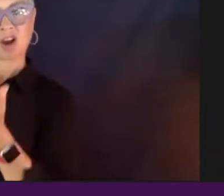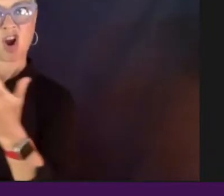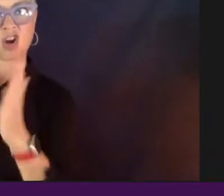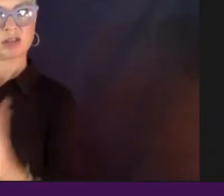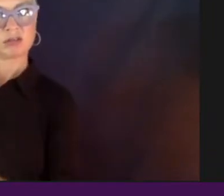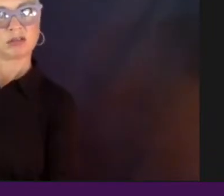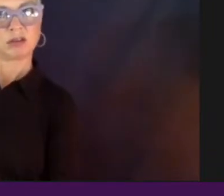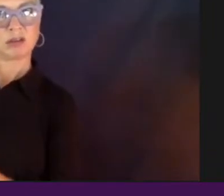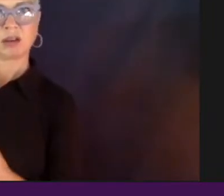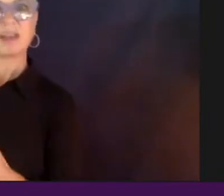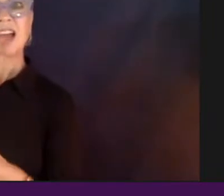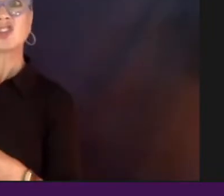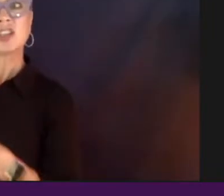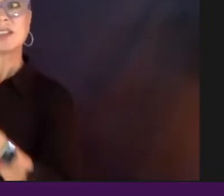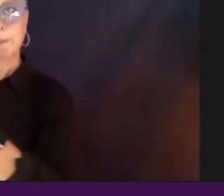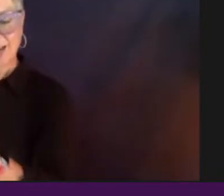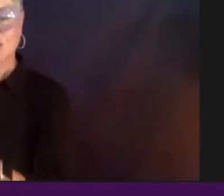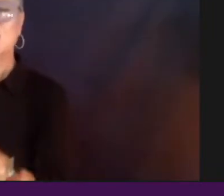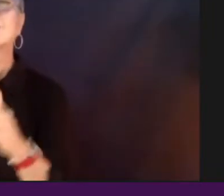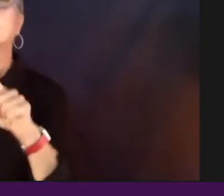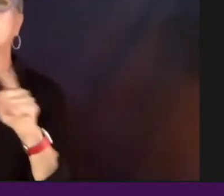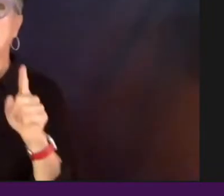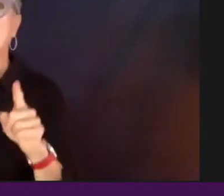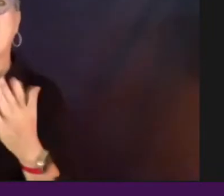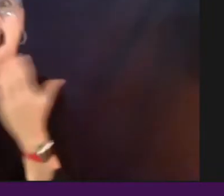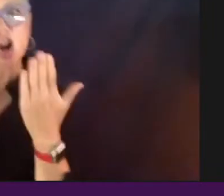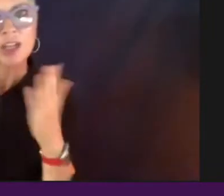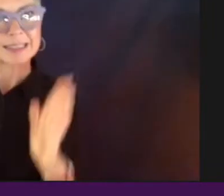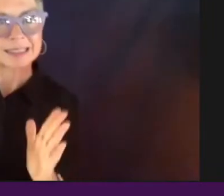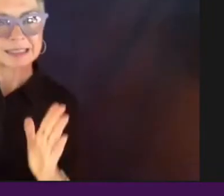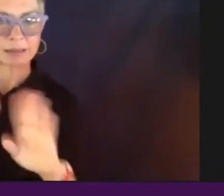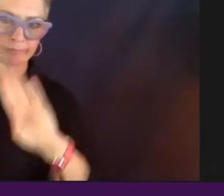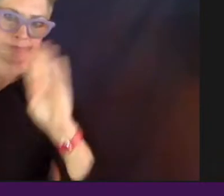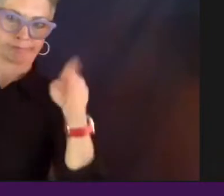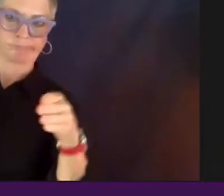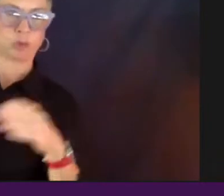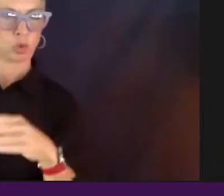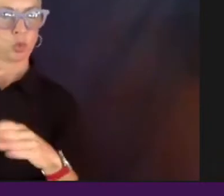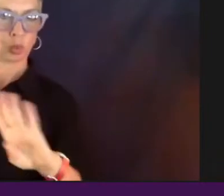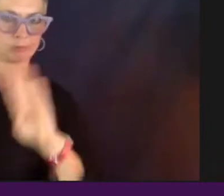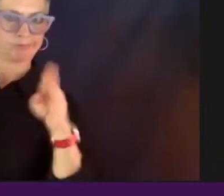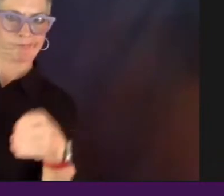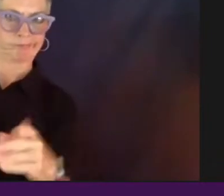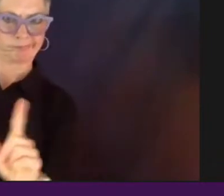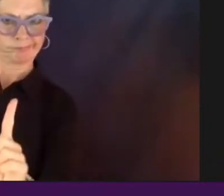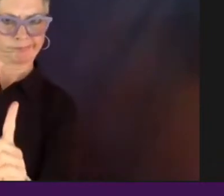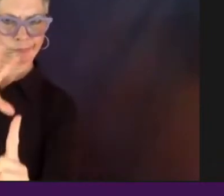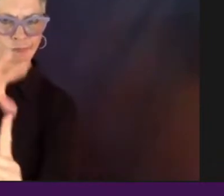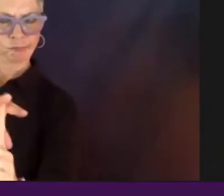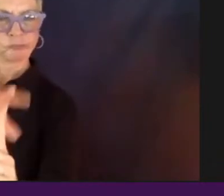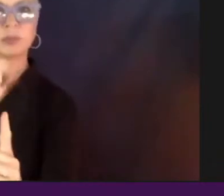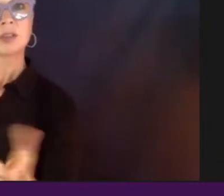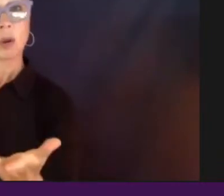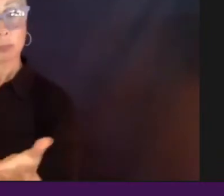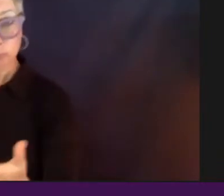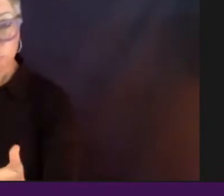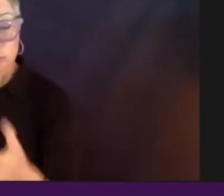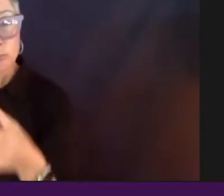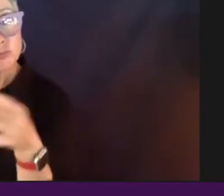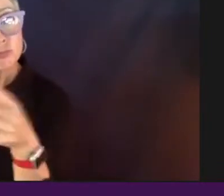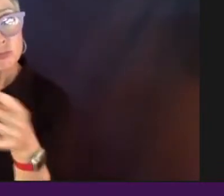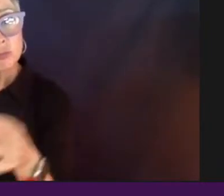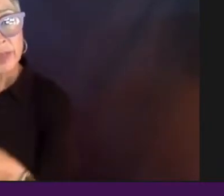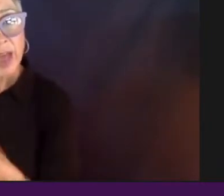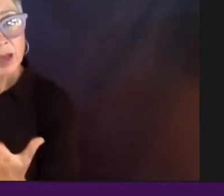it wasn't just the makers, but it was also the artists who they were focusing on. So I'd love for you to share a little bit about how that came, how that, uh,